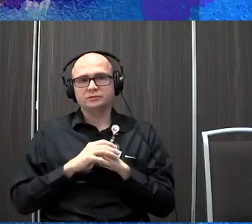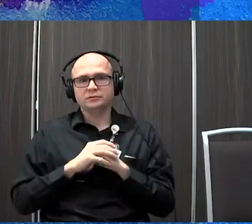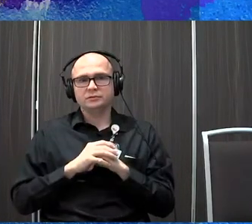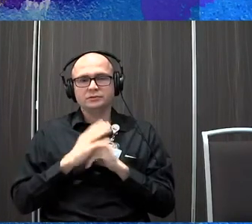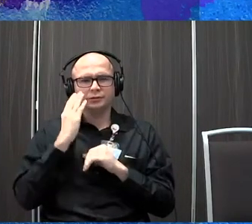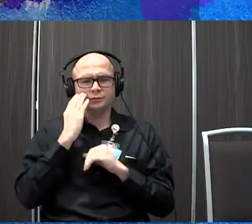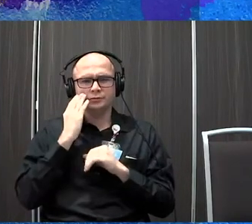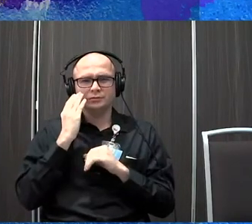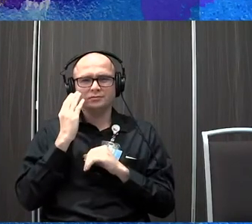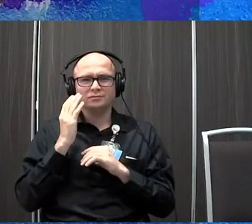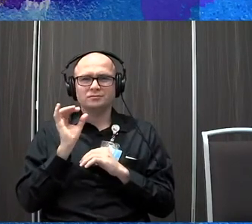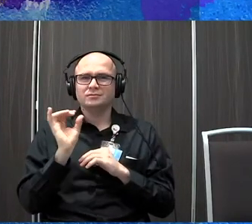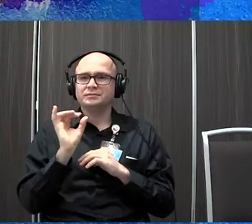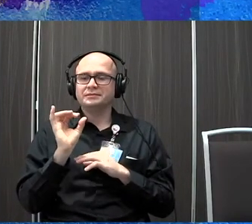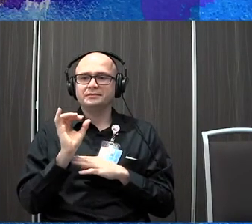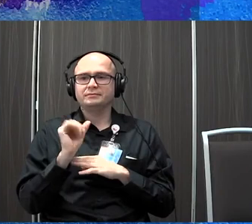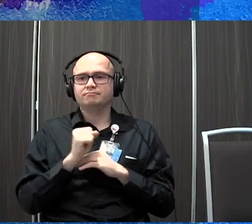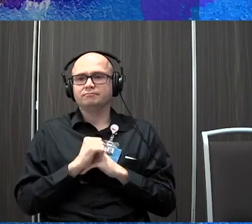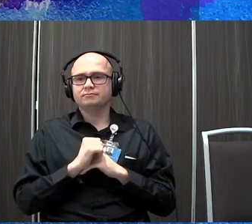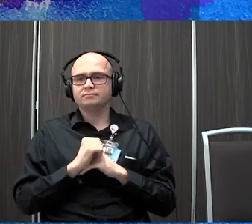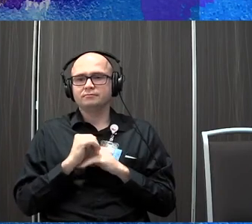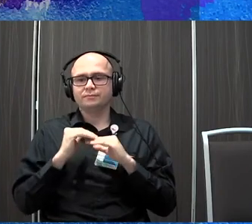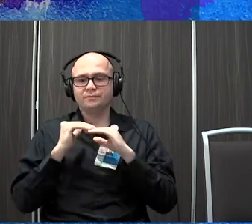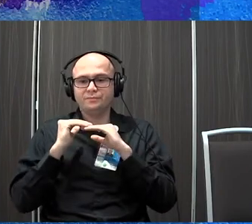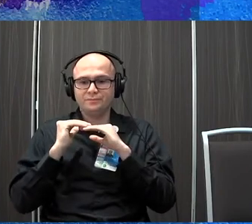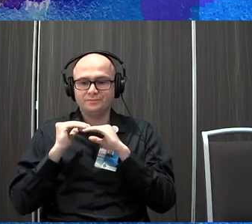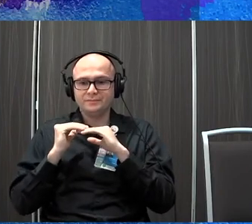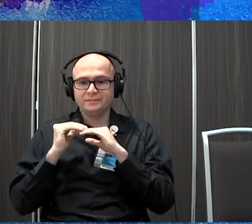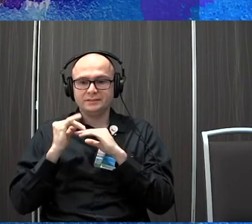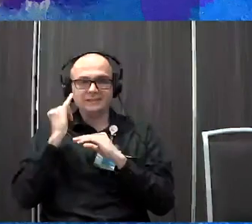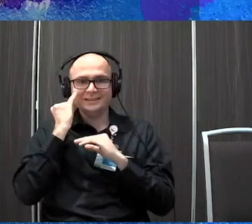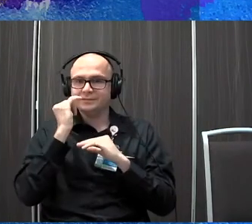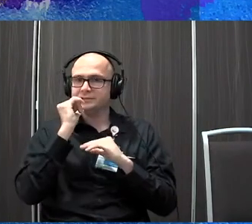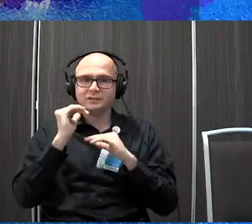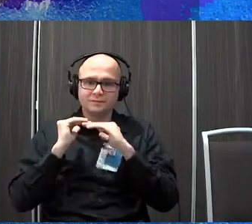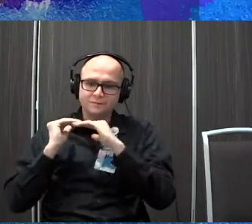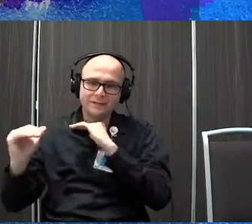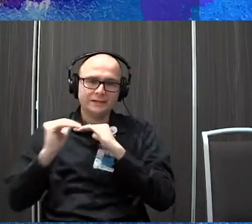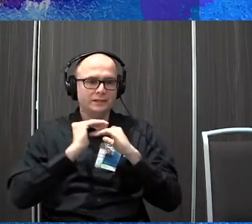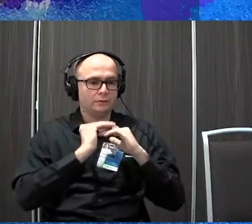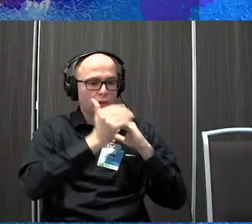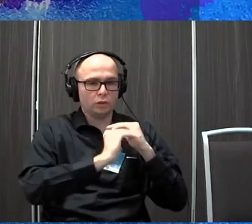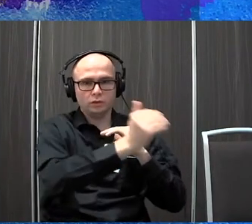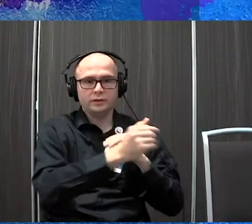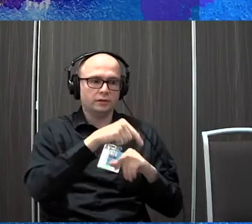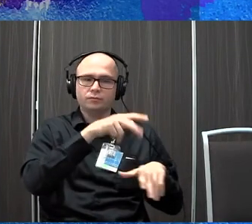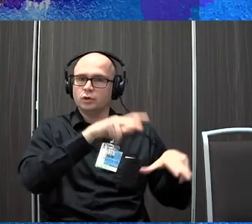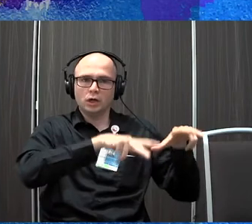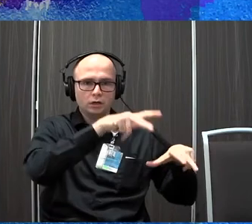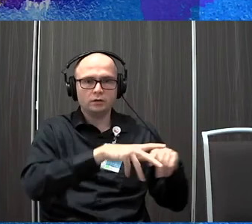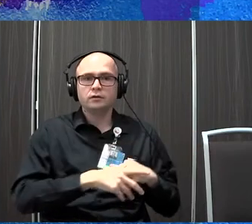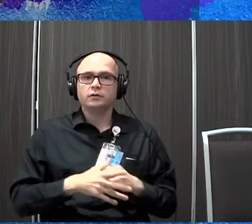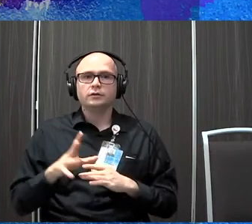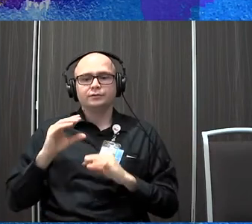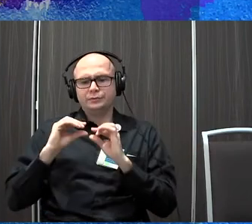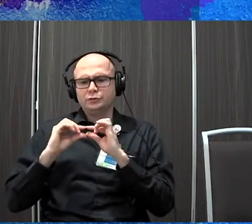anything other than like a, a flat, like hardwood surface. Um, so carpet